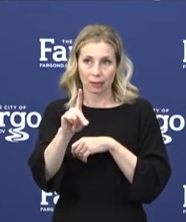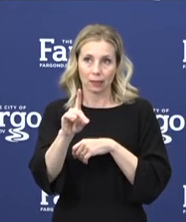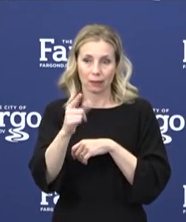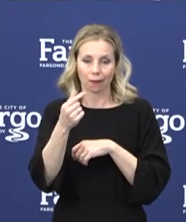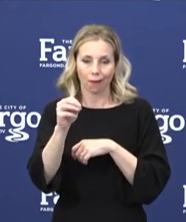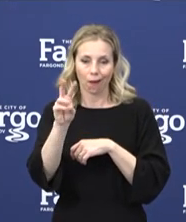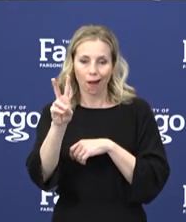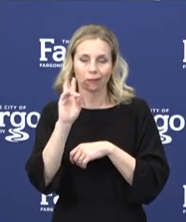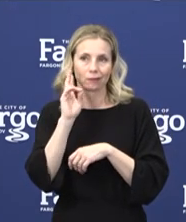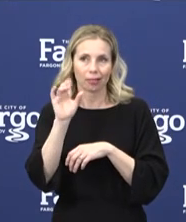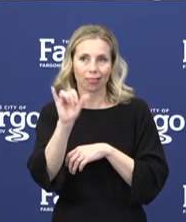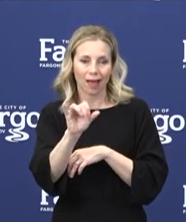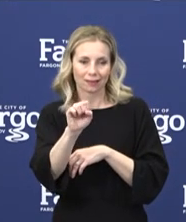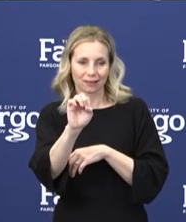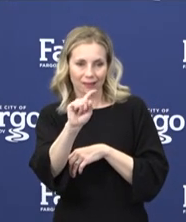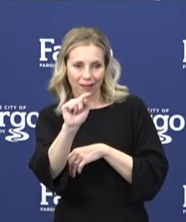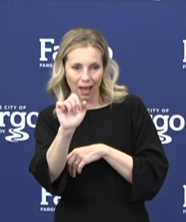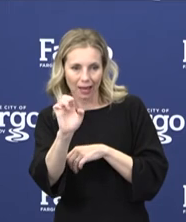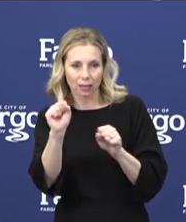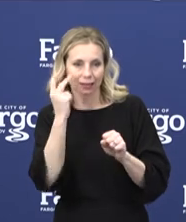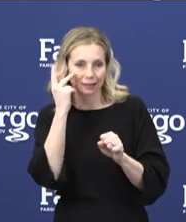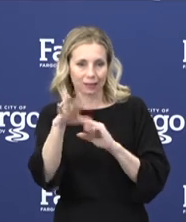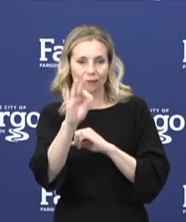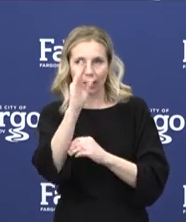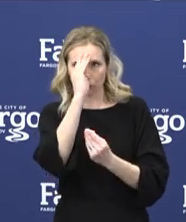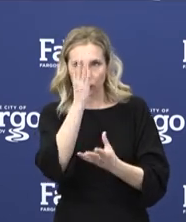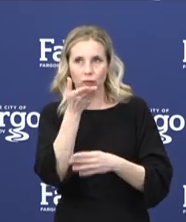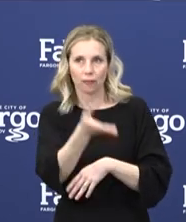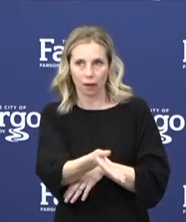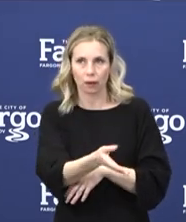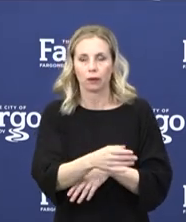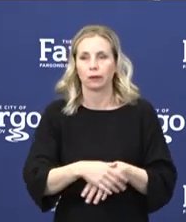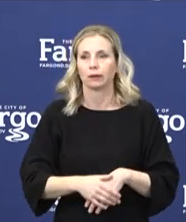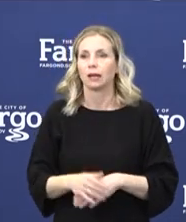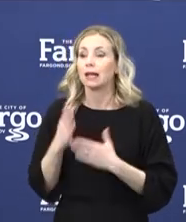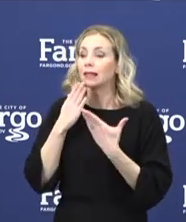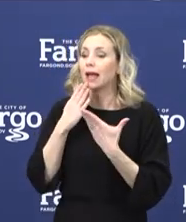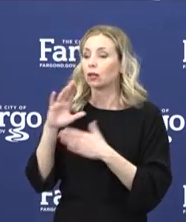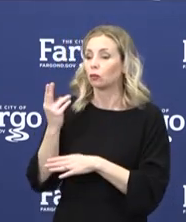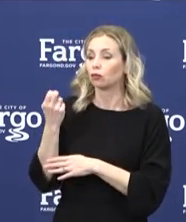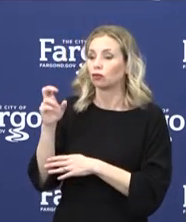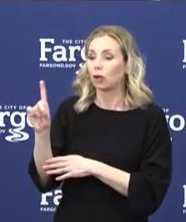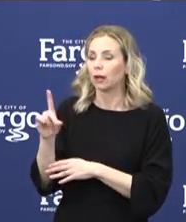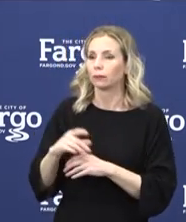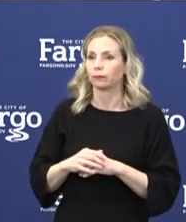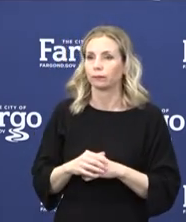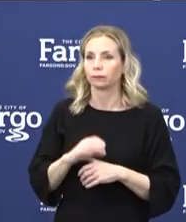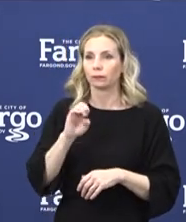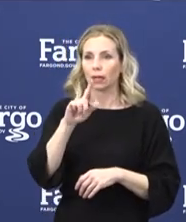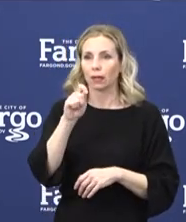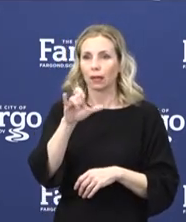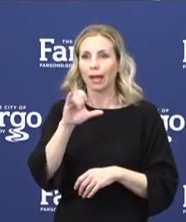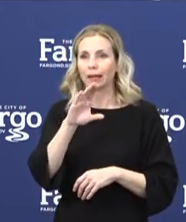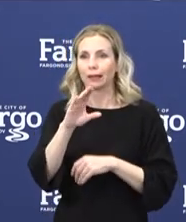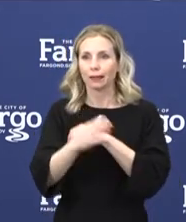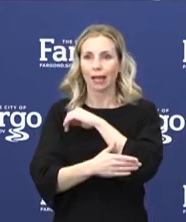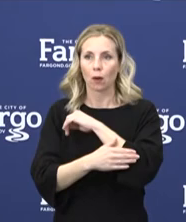everyone on the call. Thank you to everyone listening. Thank you, Chad. We next have Clay County Commissioner Jim Haney.